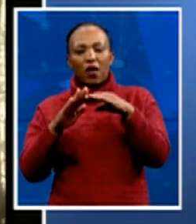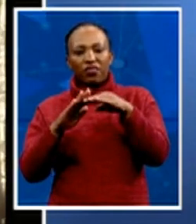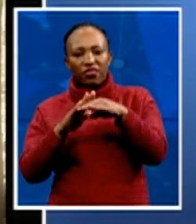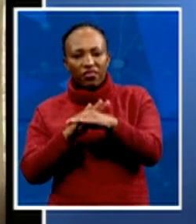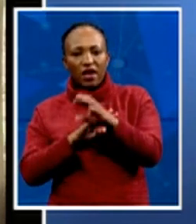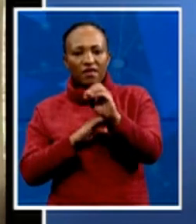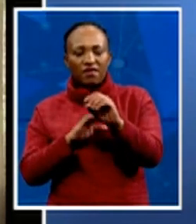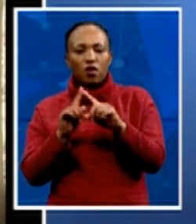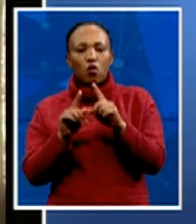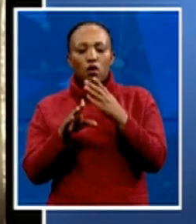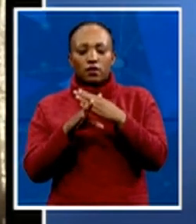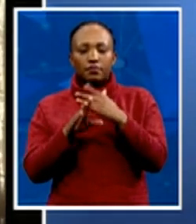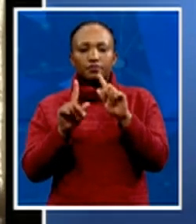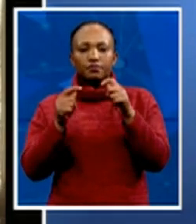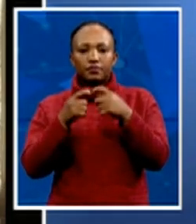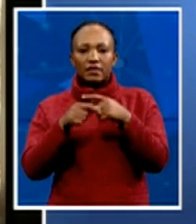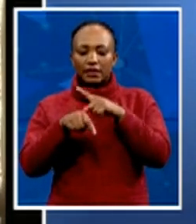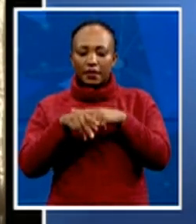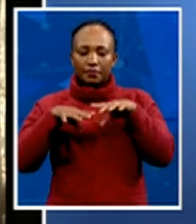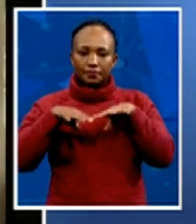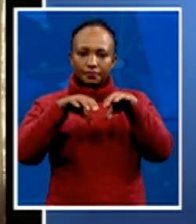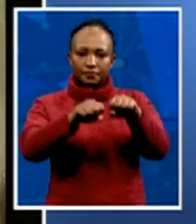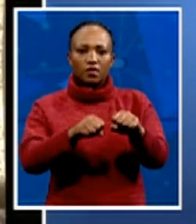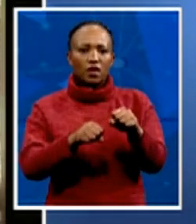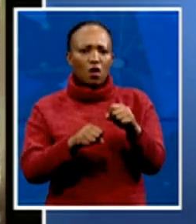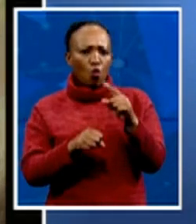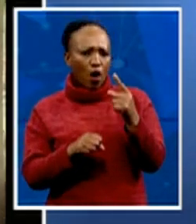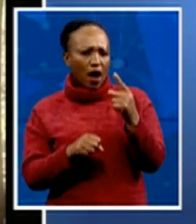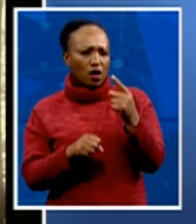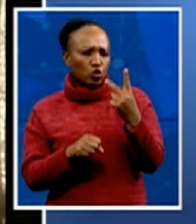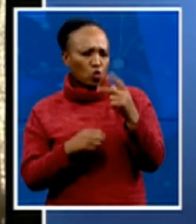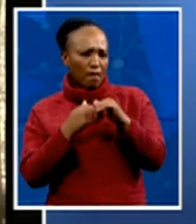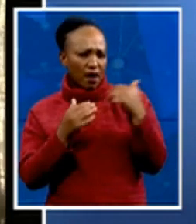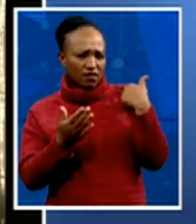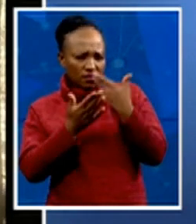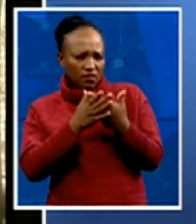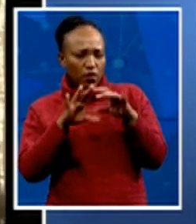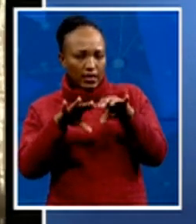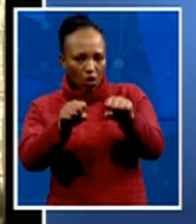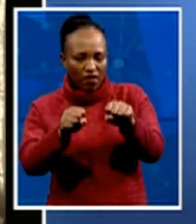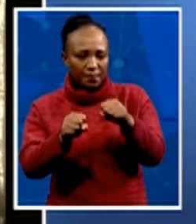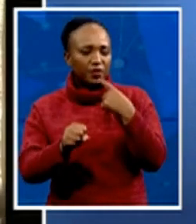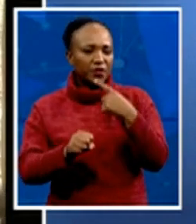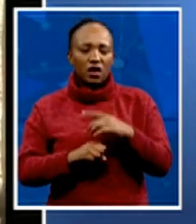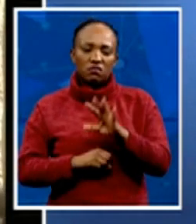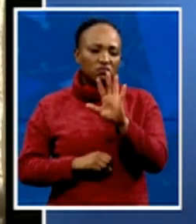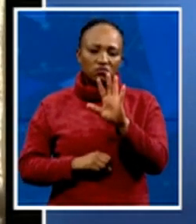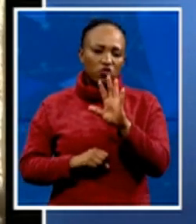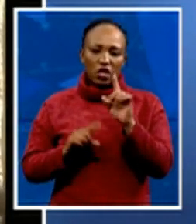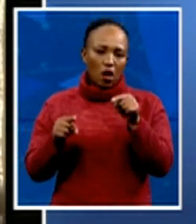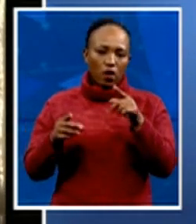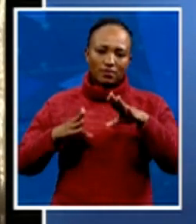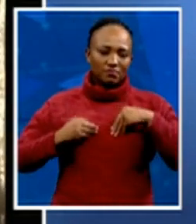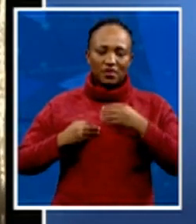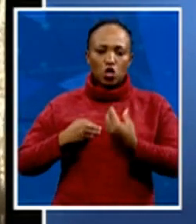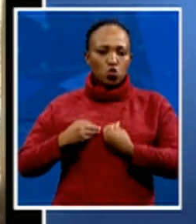which is about a month or two ago, we said that the one thing that we will not allow is for young people to continue to be used as pocket